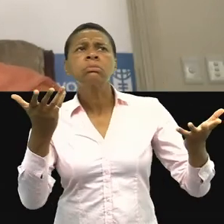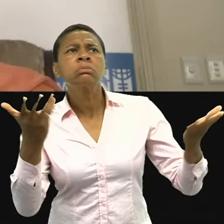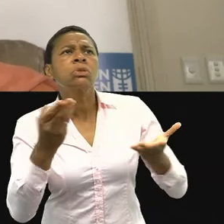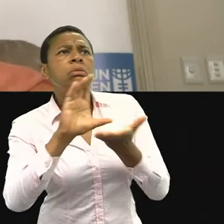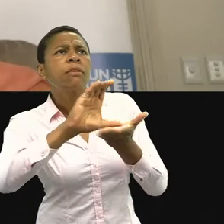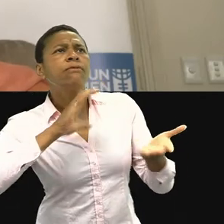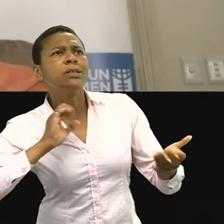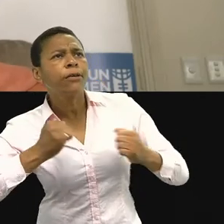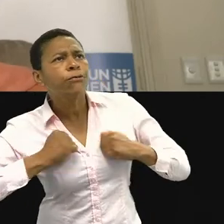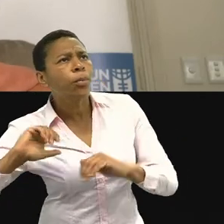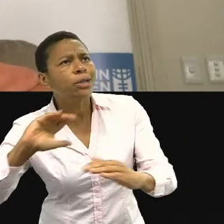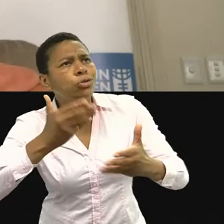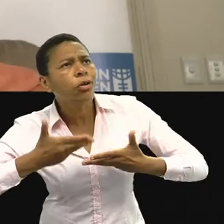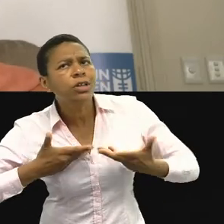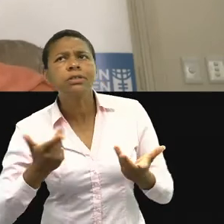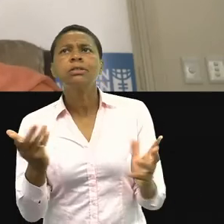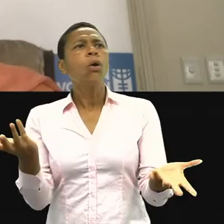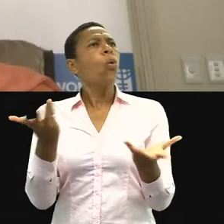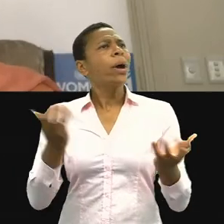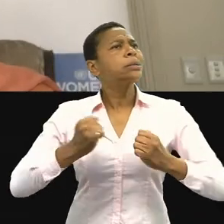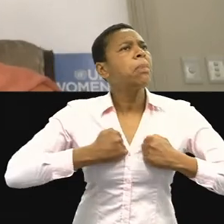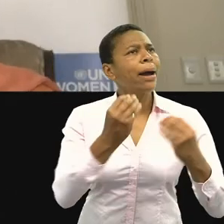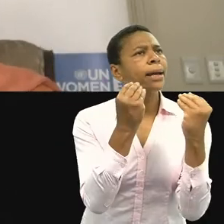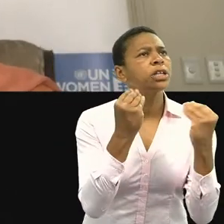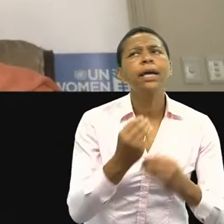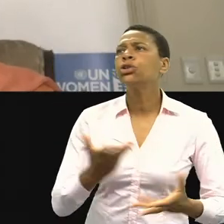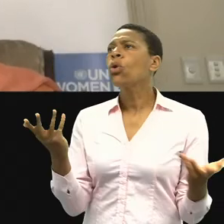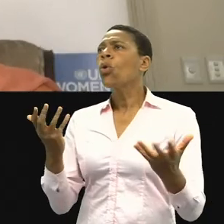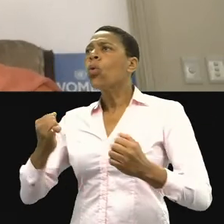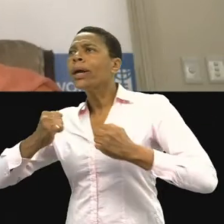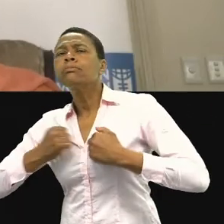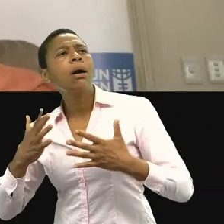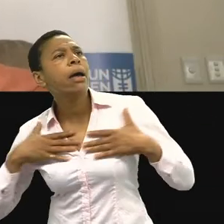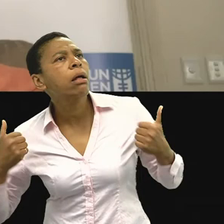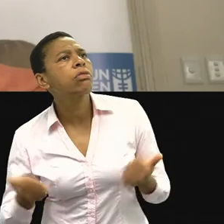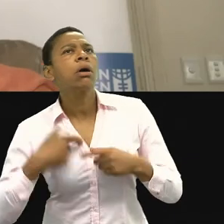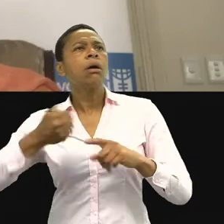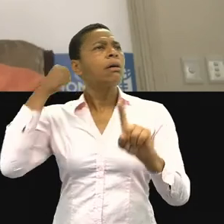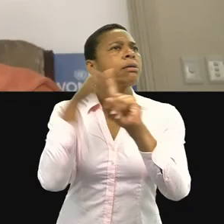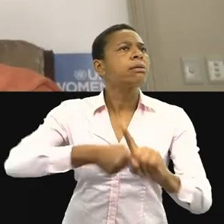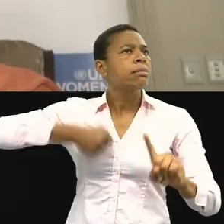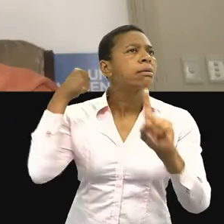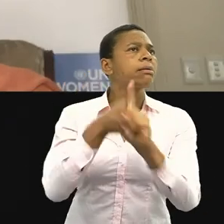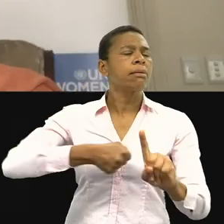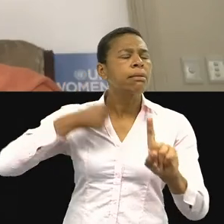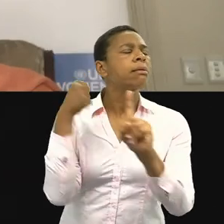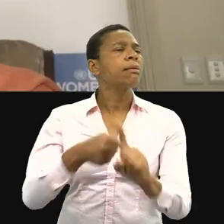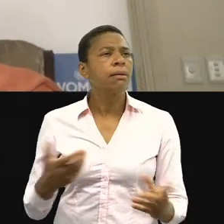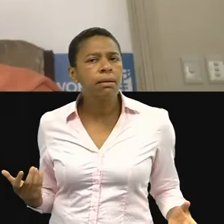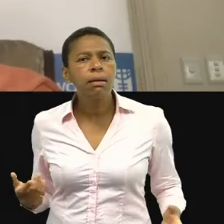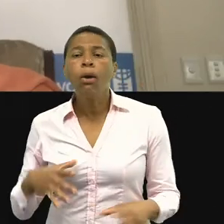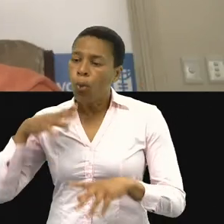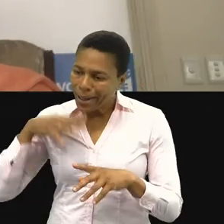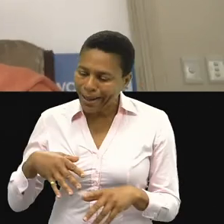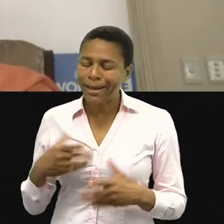the cracks, who have lost their livelihoods, are able to benefit. We have seen the statistics in the US that women